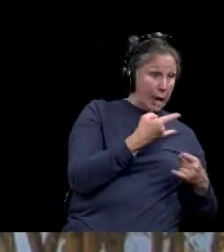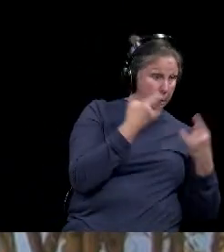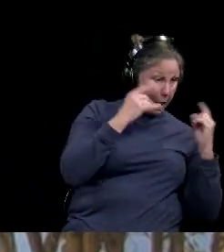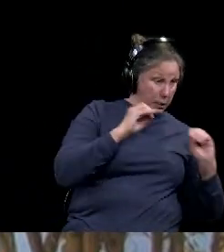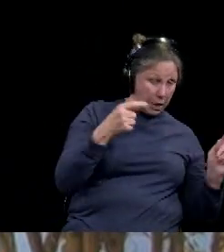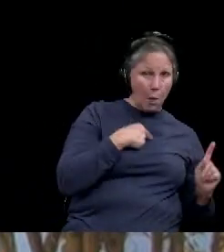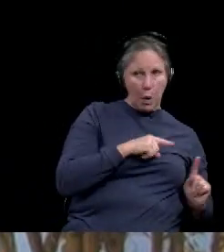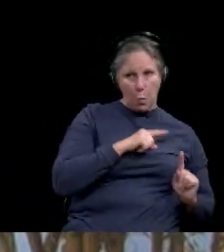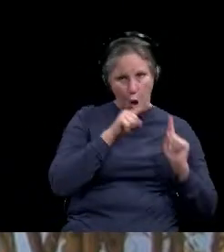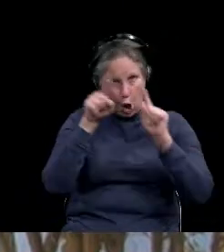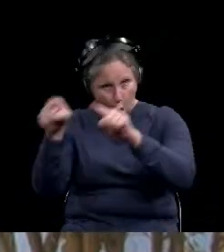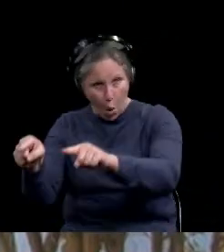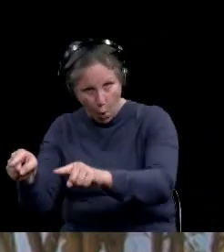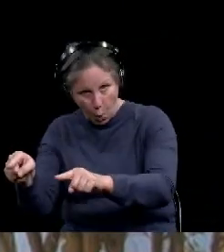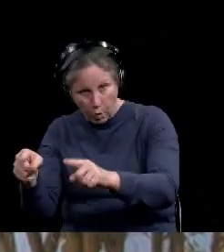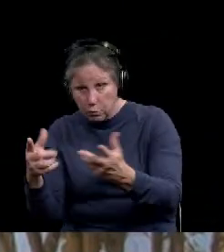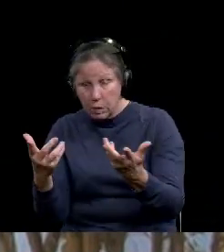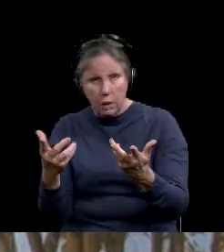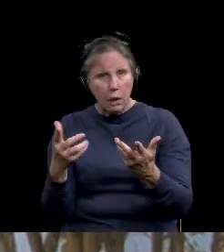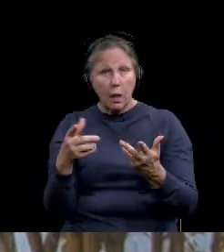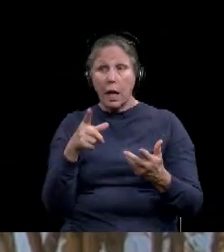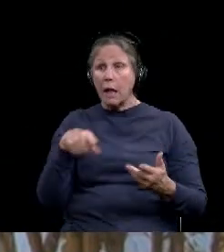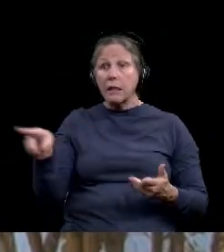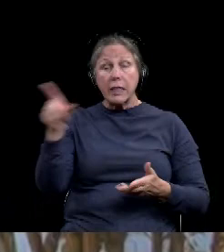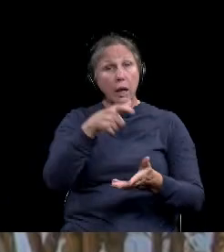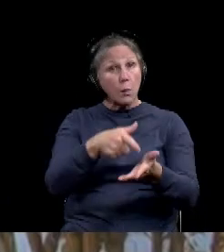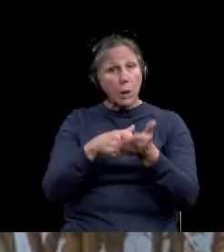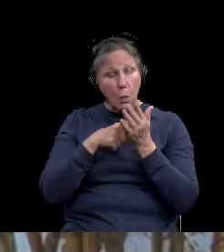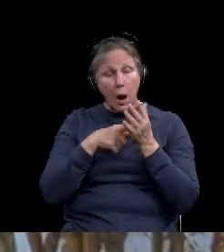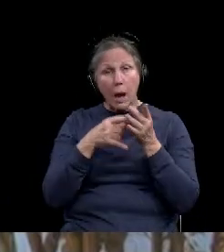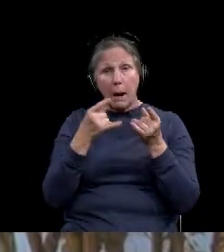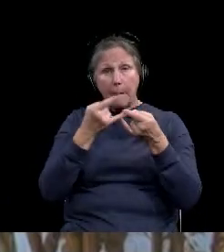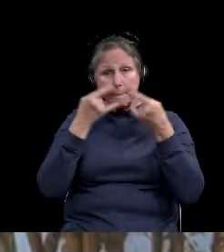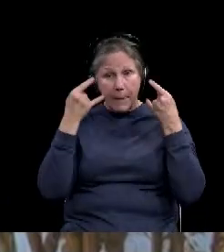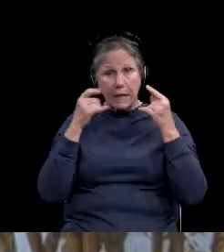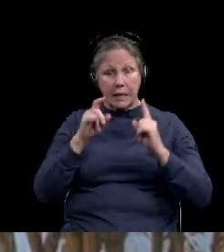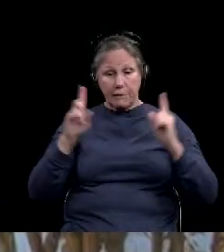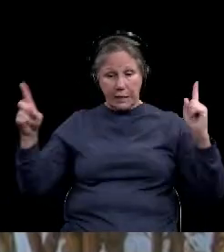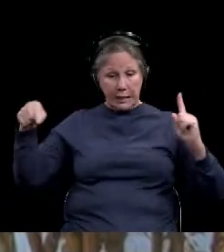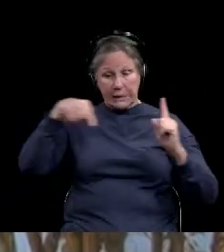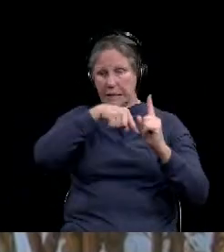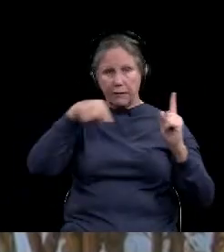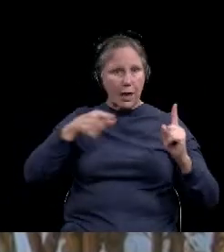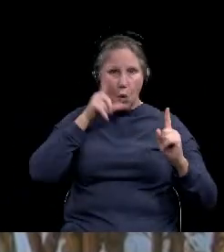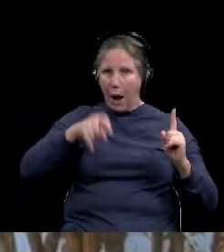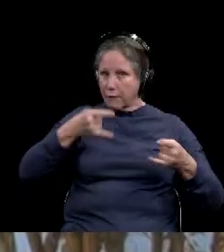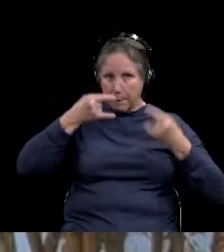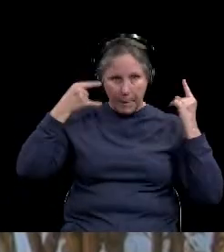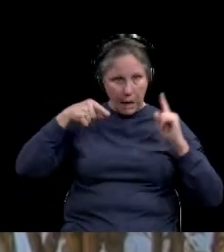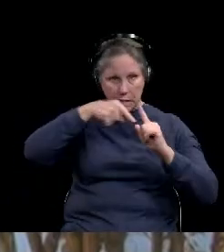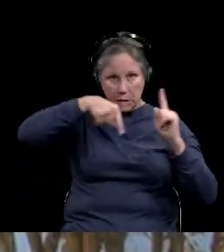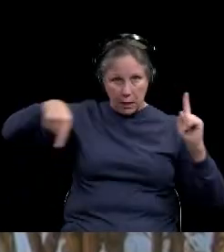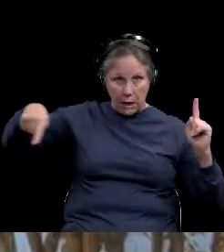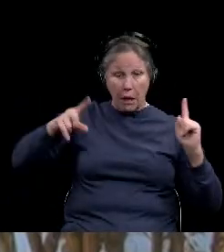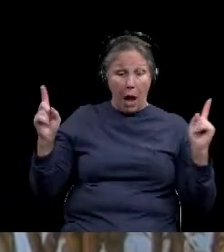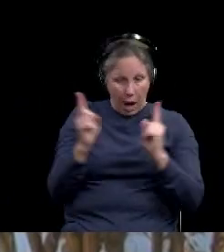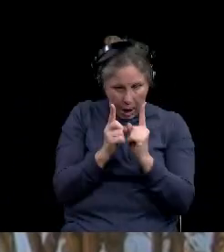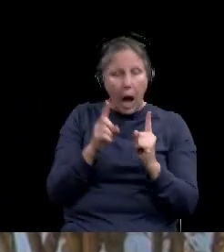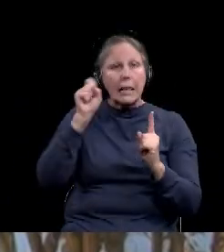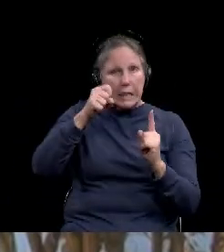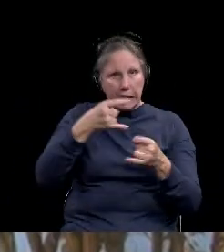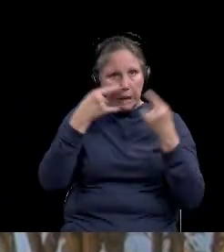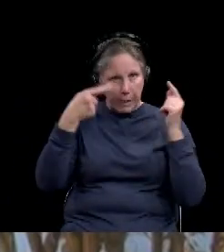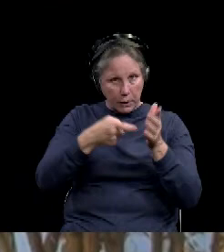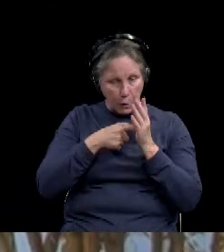was conducted. There's no requirement that they wear masks, uh, if they are more than six feet apart. And, um, you know,